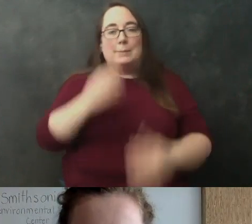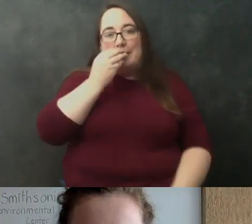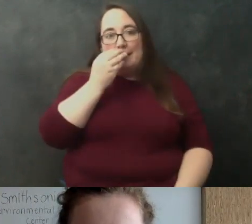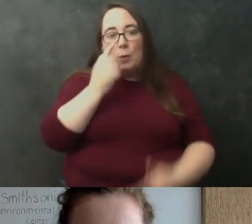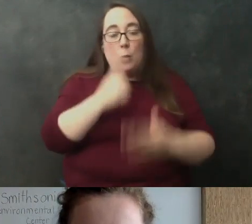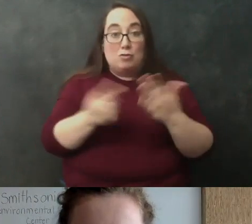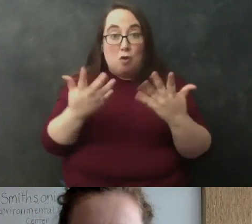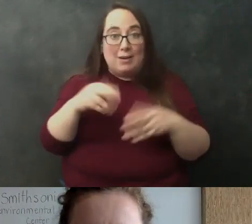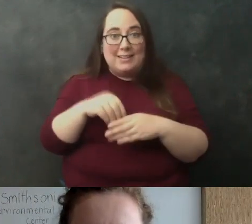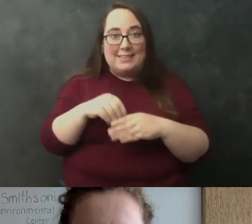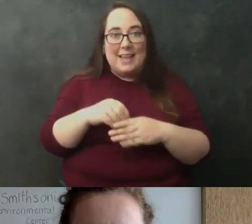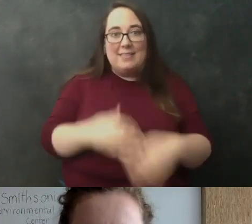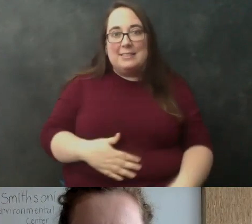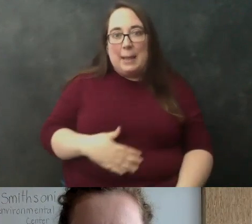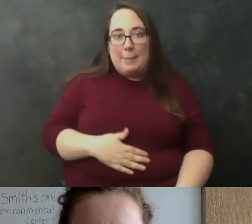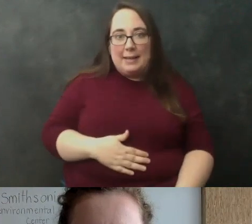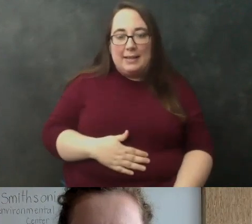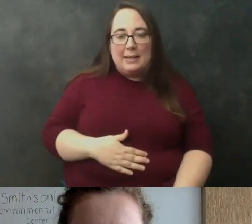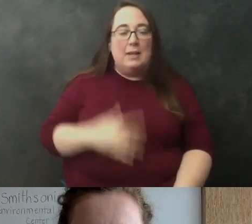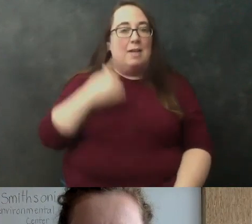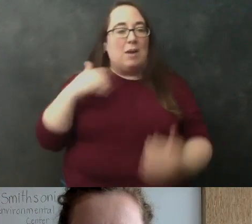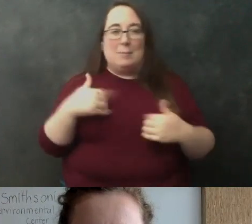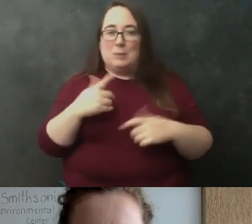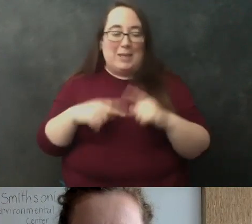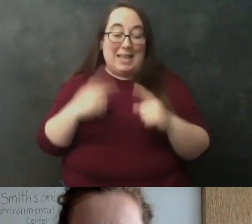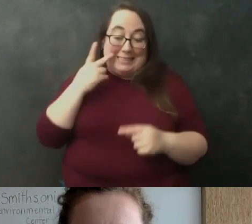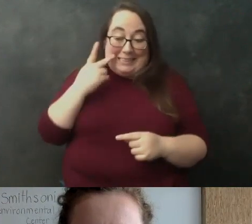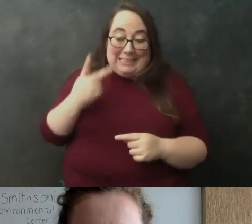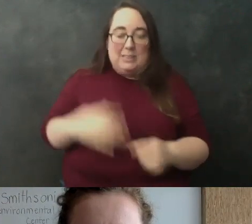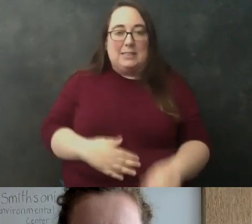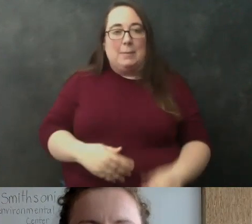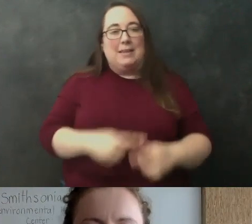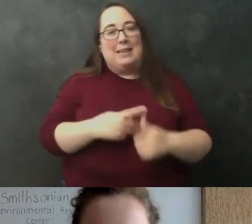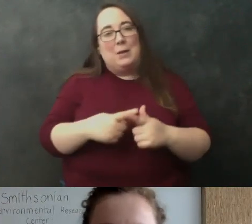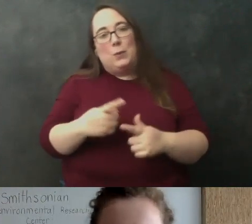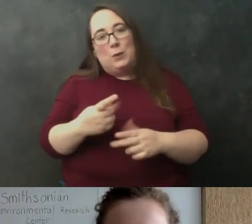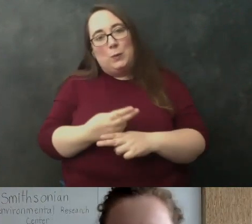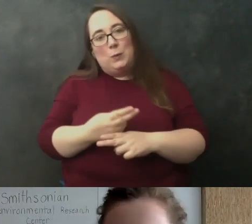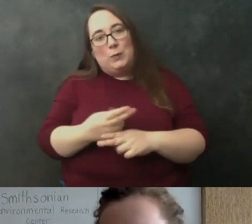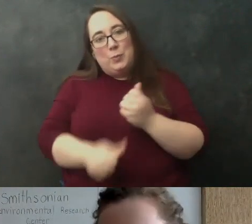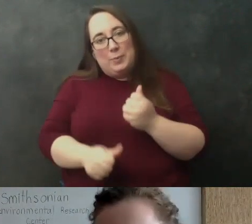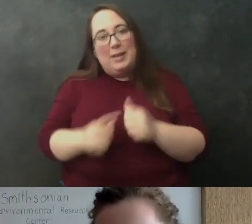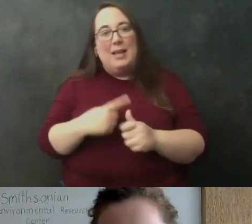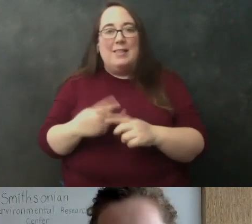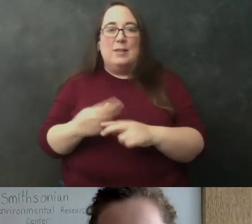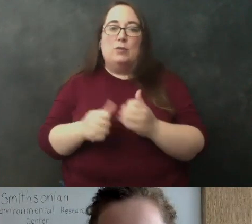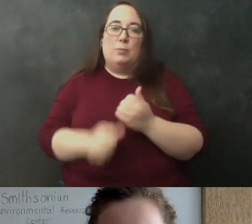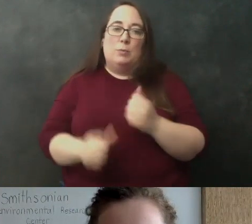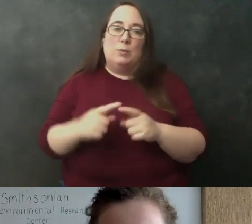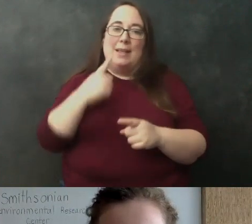the stomach and for those animals where we can't actually get their stomachs we use their poop instead and then we can use the poop to tell us what it is they eat